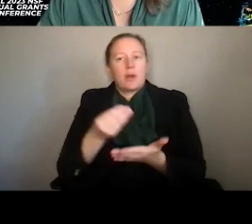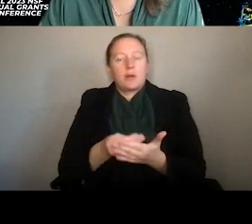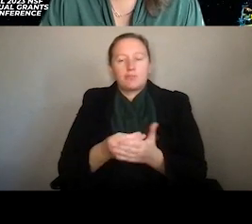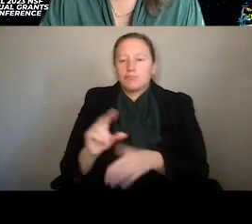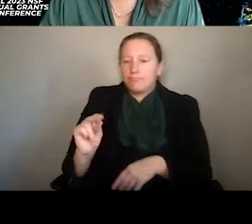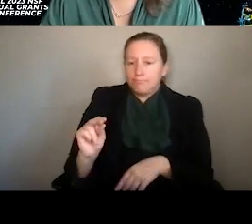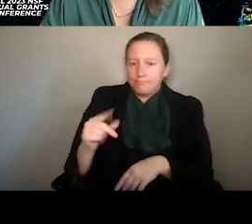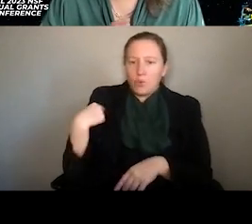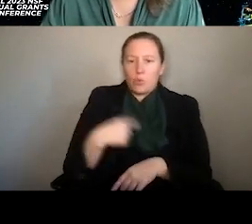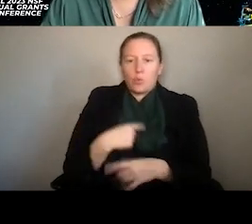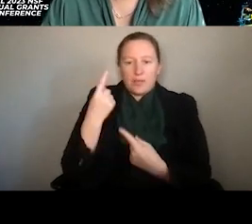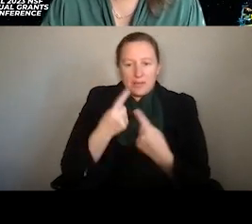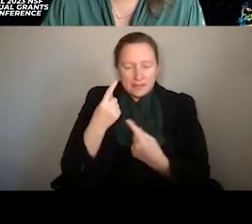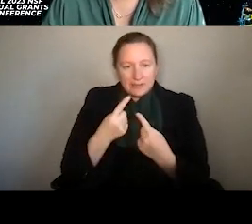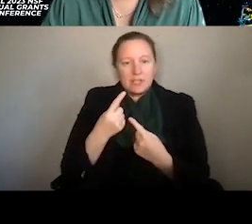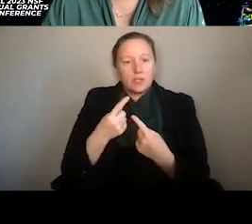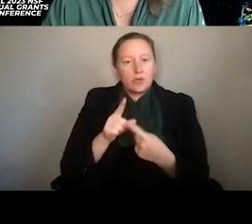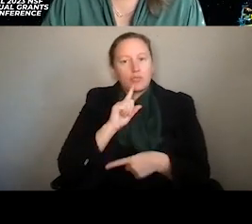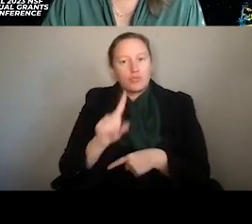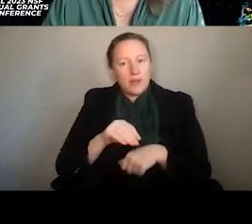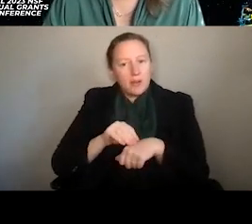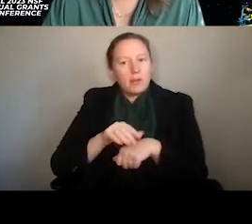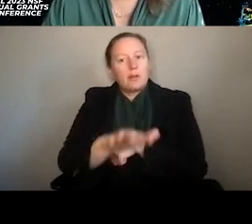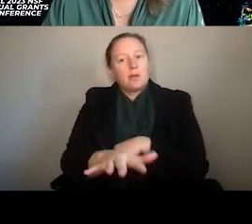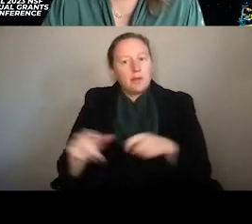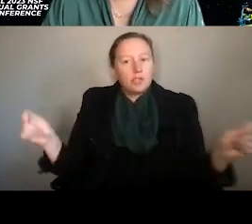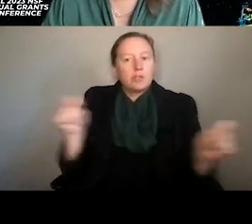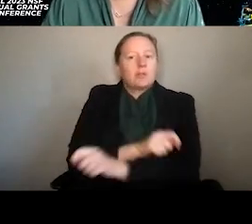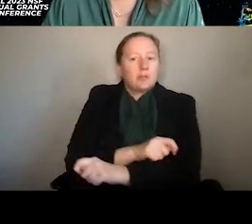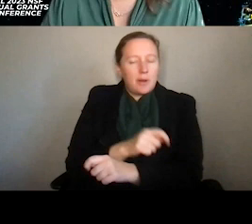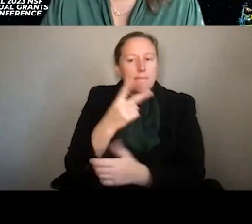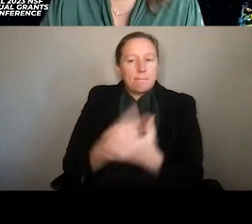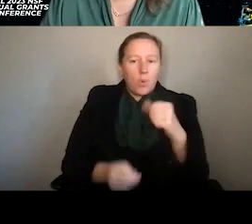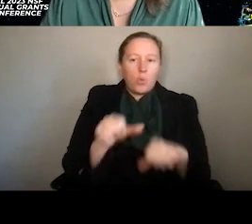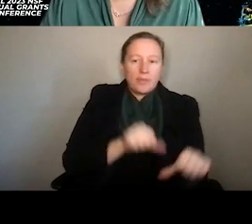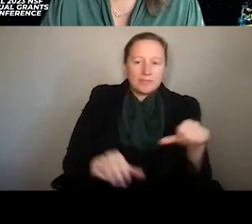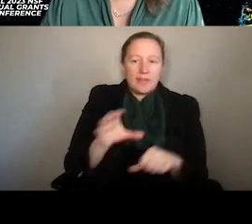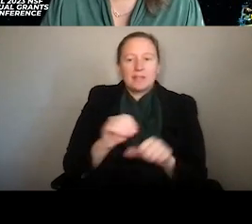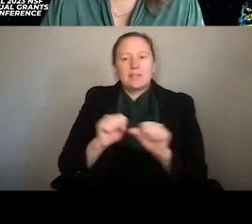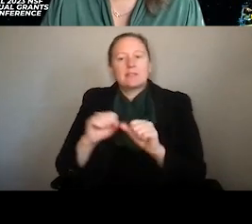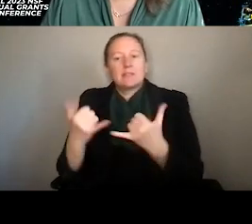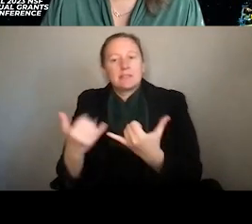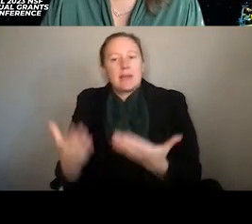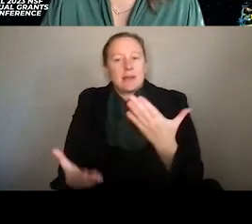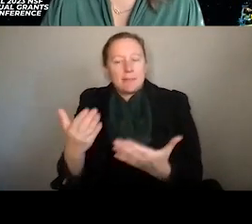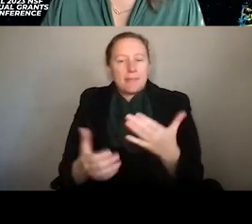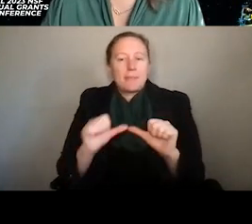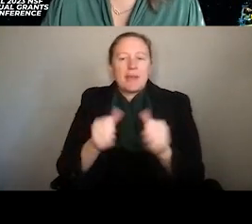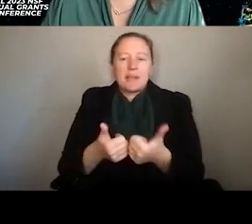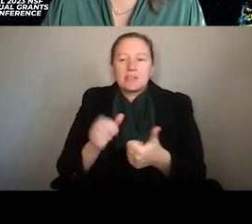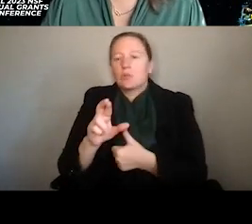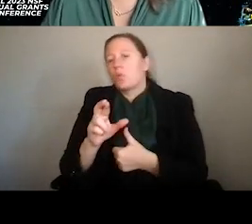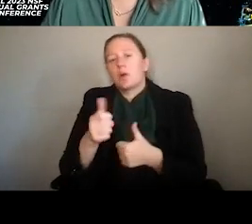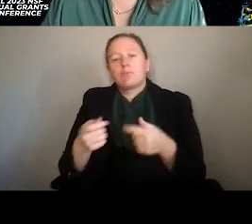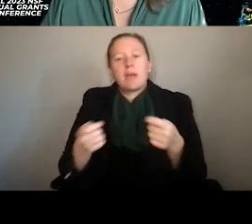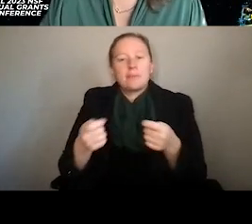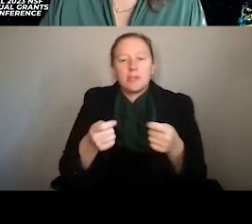the potential for real transformative impact in both science and society. Maybe there's an agency or administration priority the